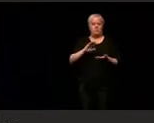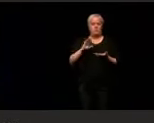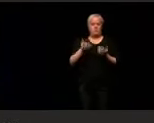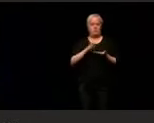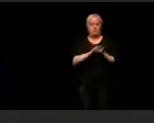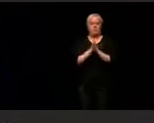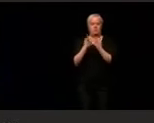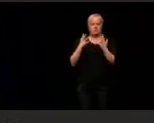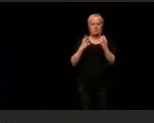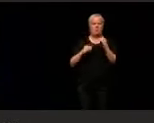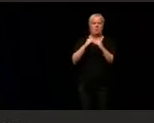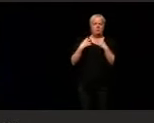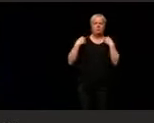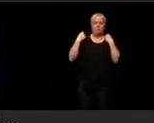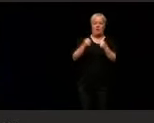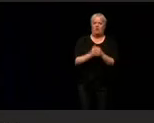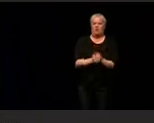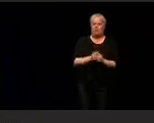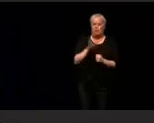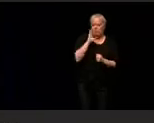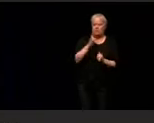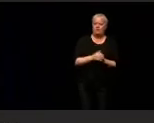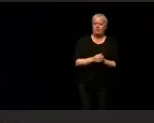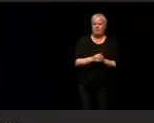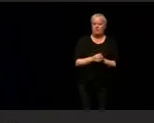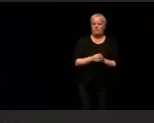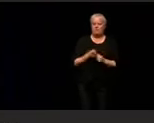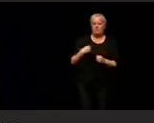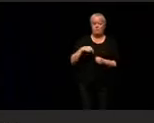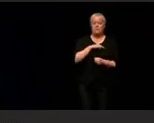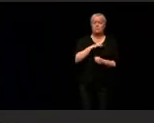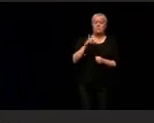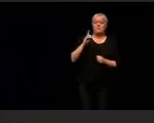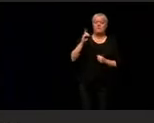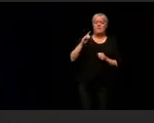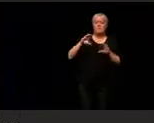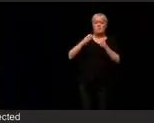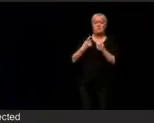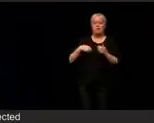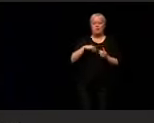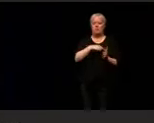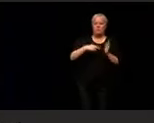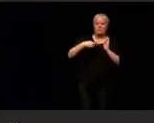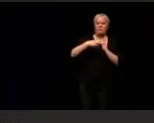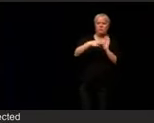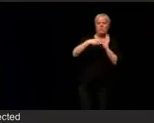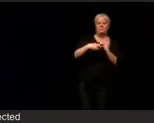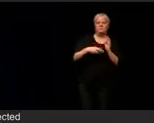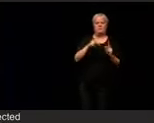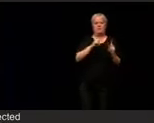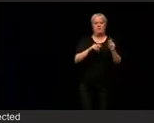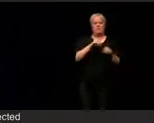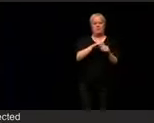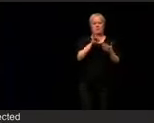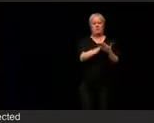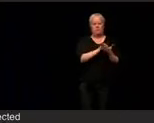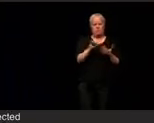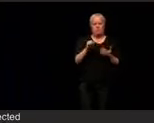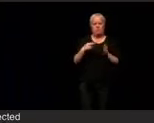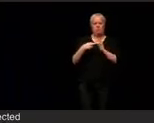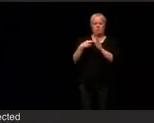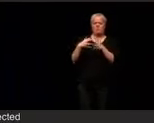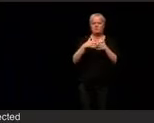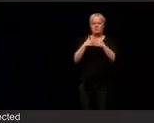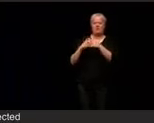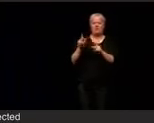we are the most authentic representatives of the people of New York and the American people. We look like the American